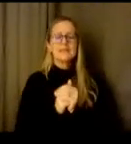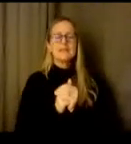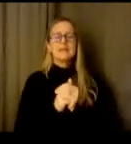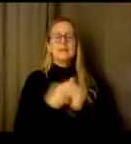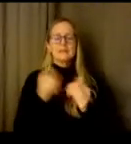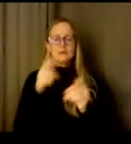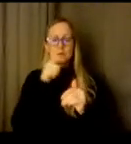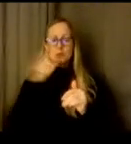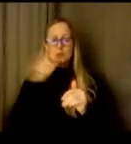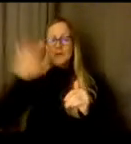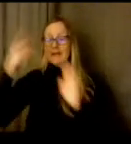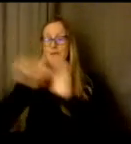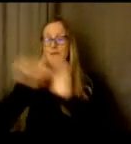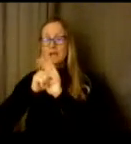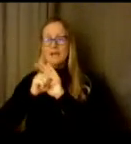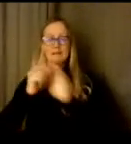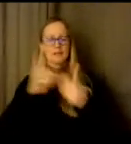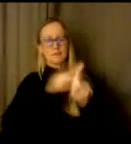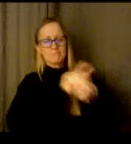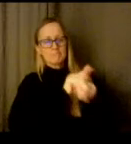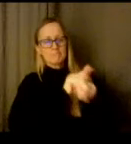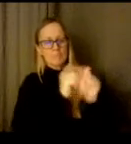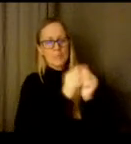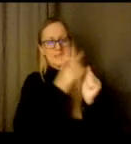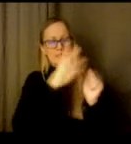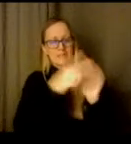through the transition into middle school.